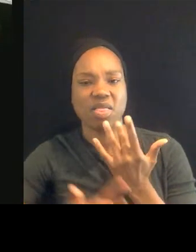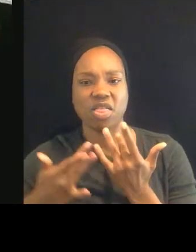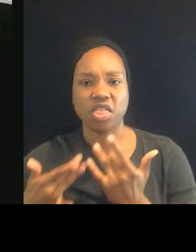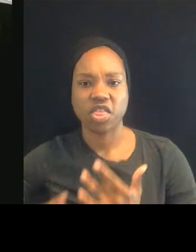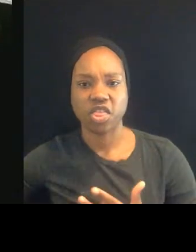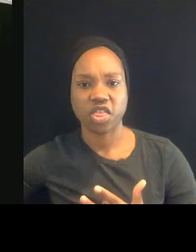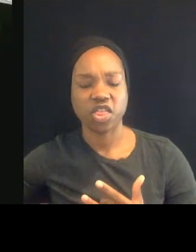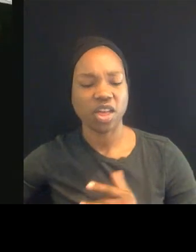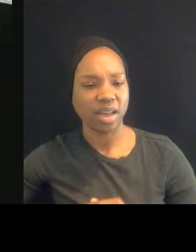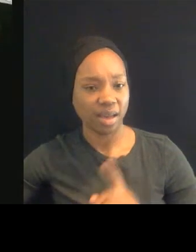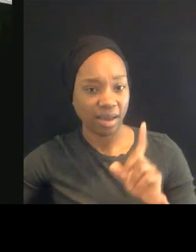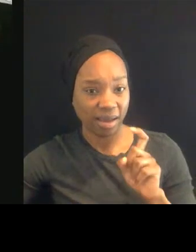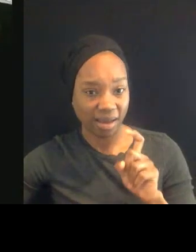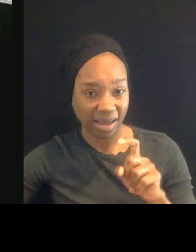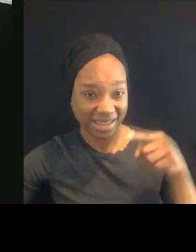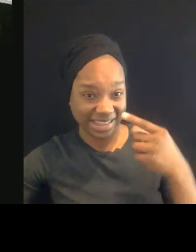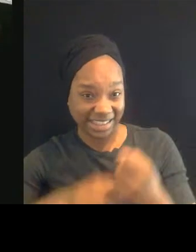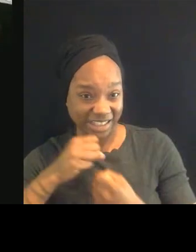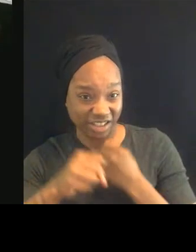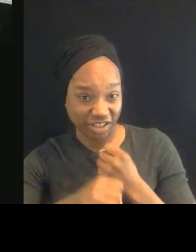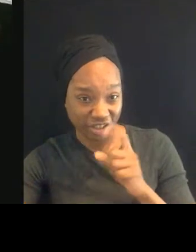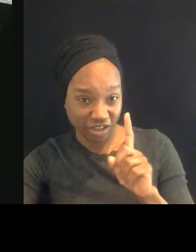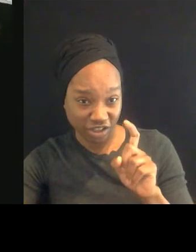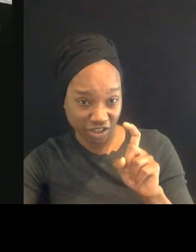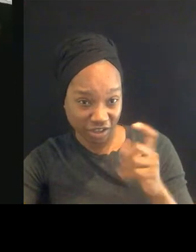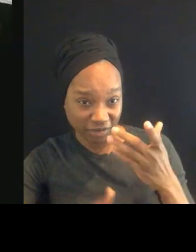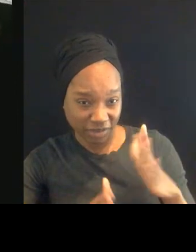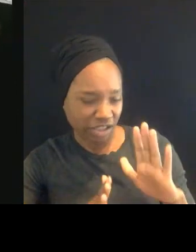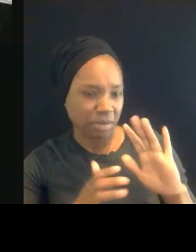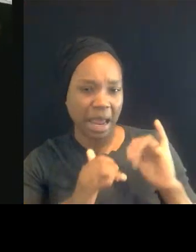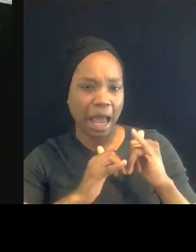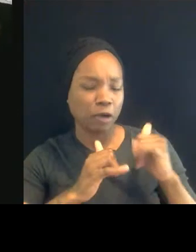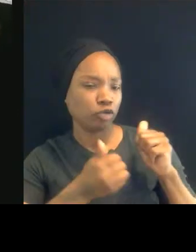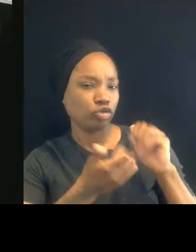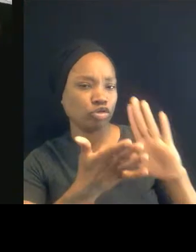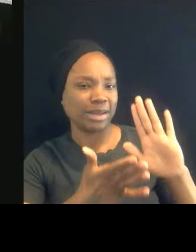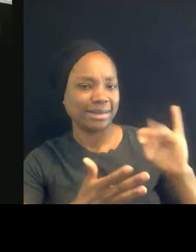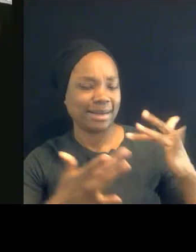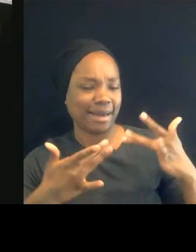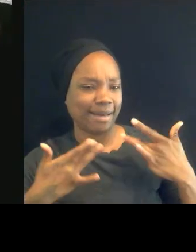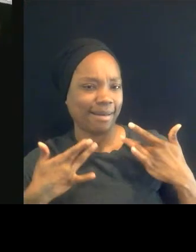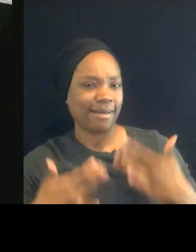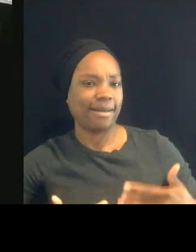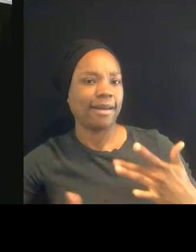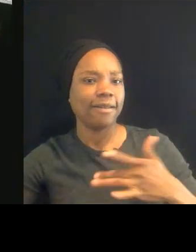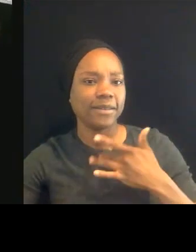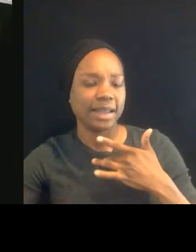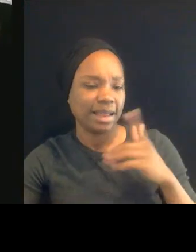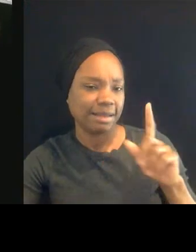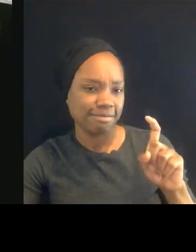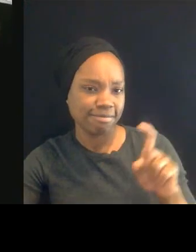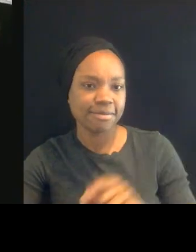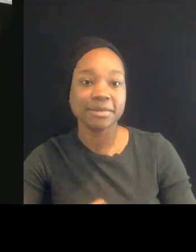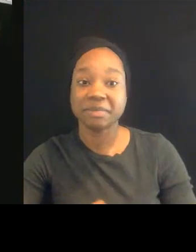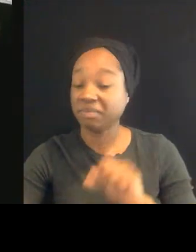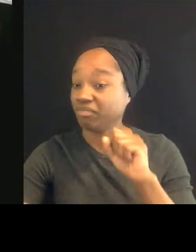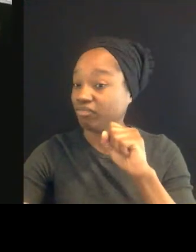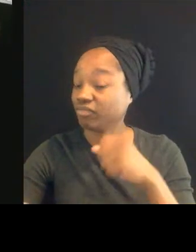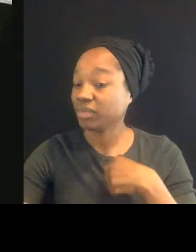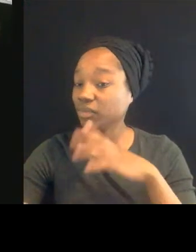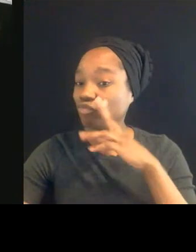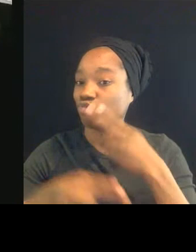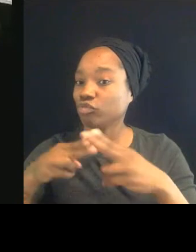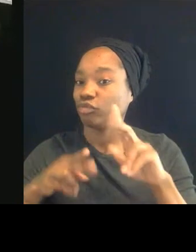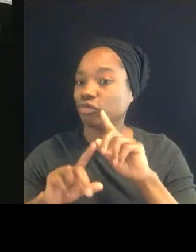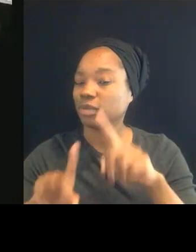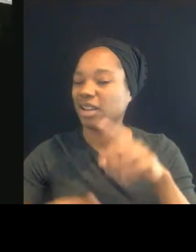I've had so many, I mean, I'll just be brief about this. Yes, I mean, my job is to accompany and people